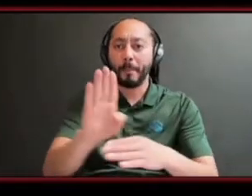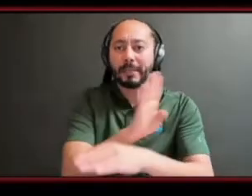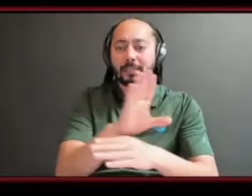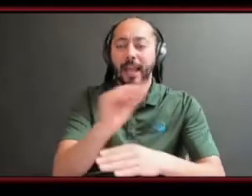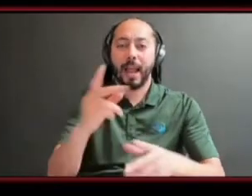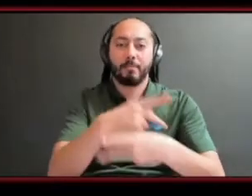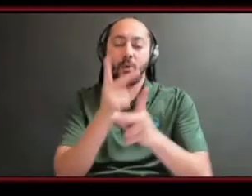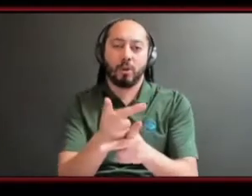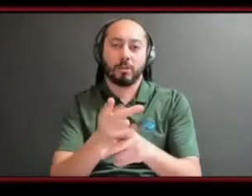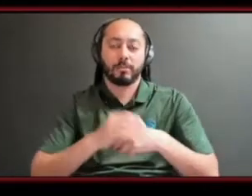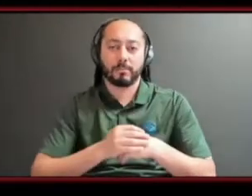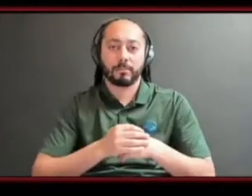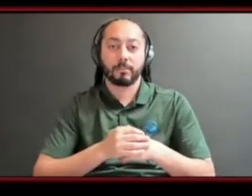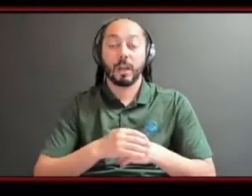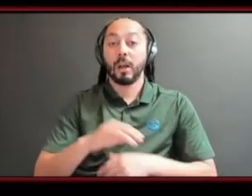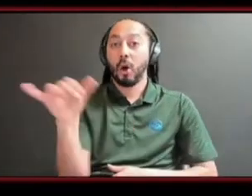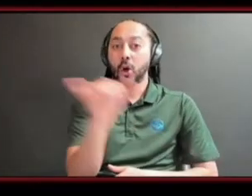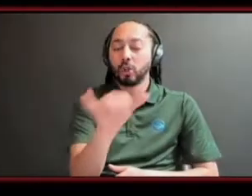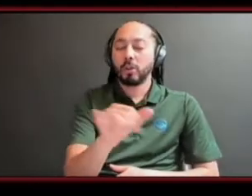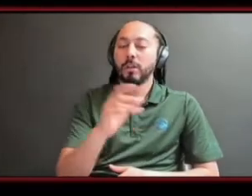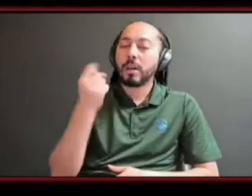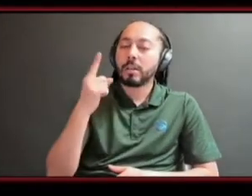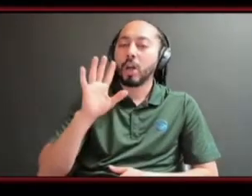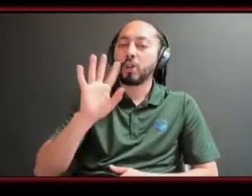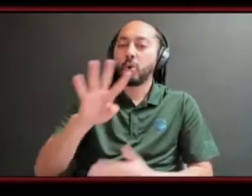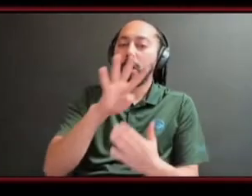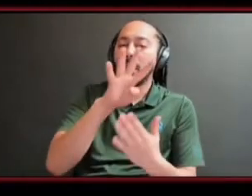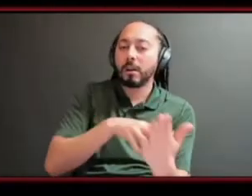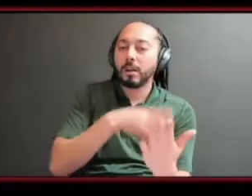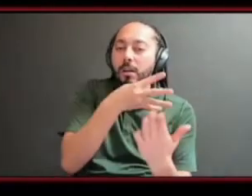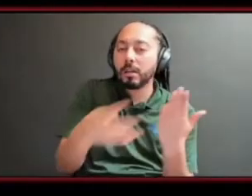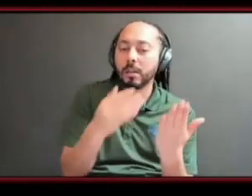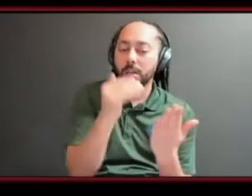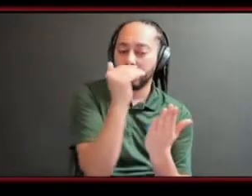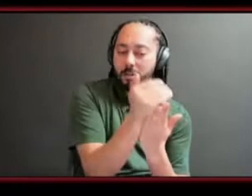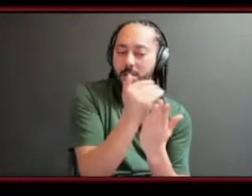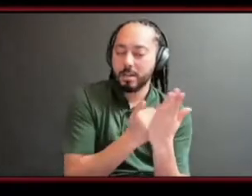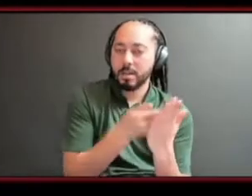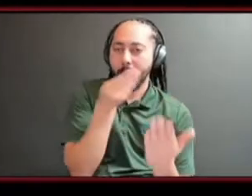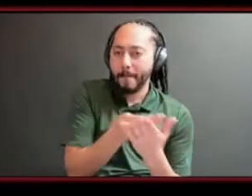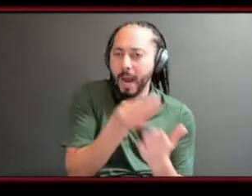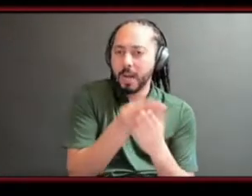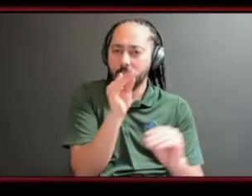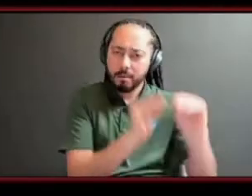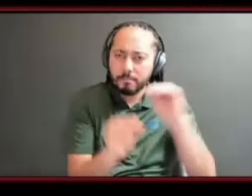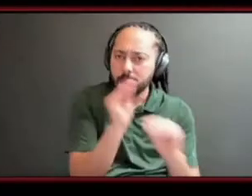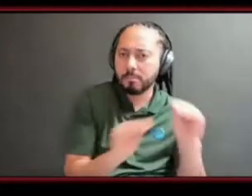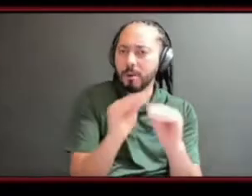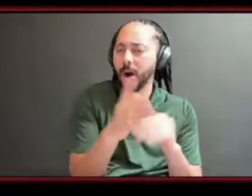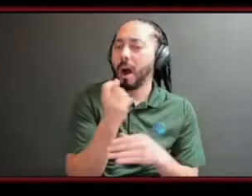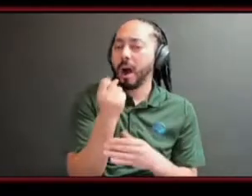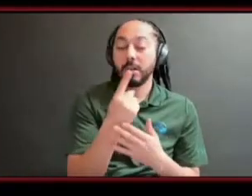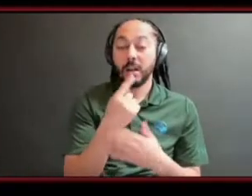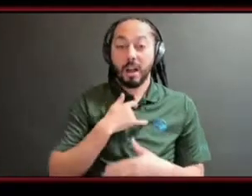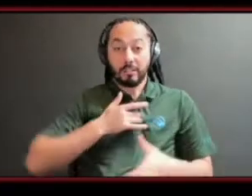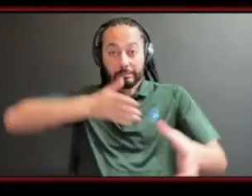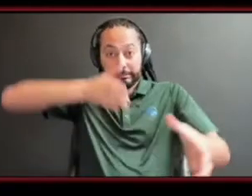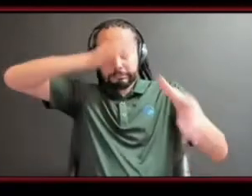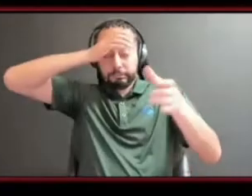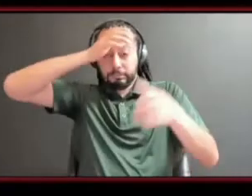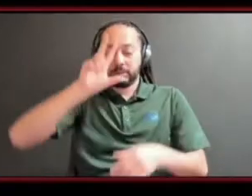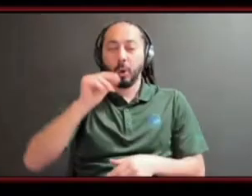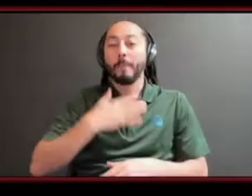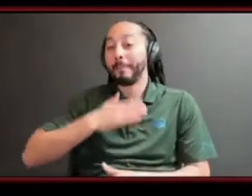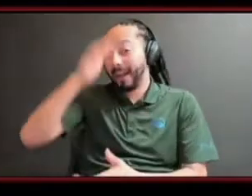um and know your books understand your budget it might not be your strength it's not mine thank goodness for my husband andre roberts